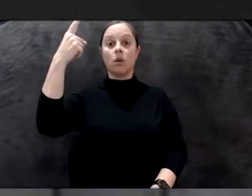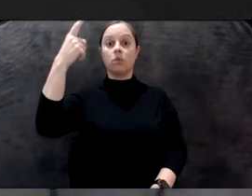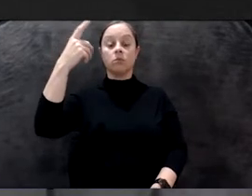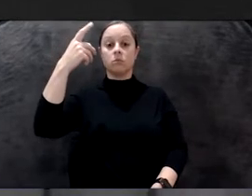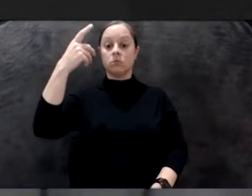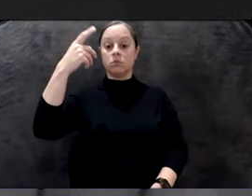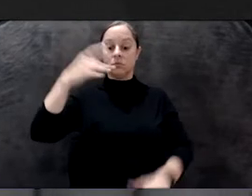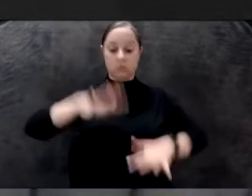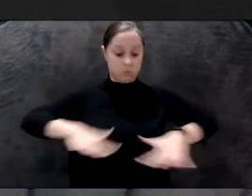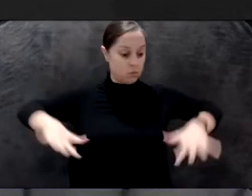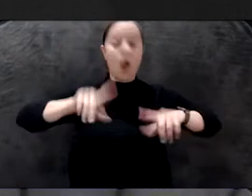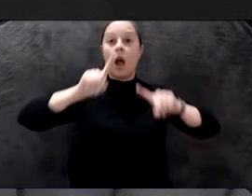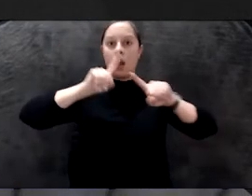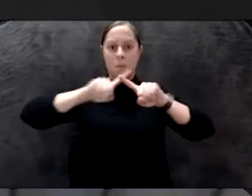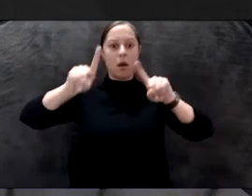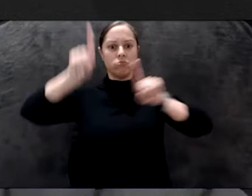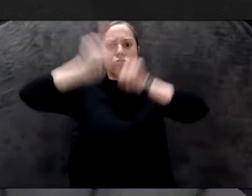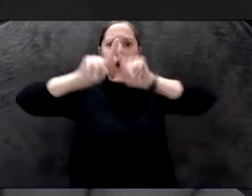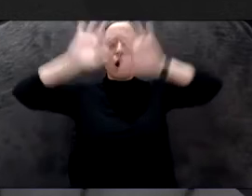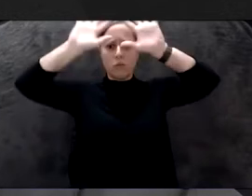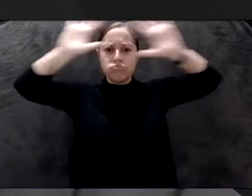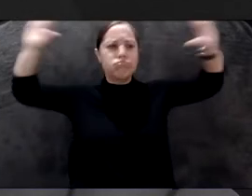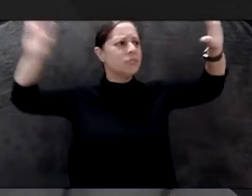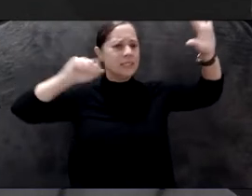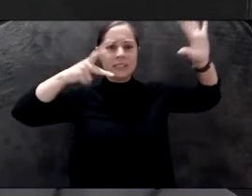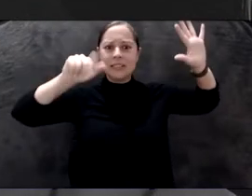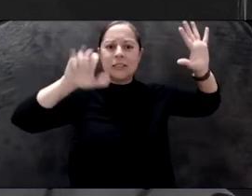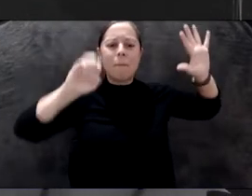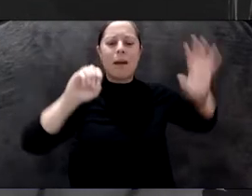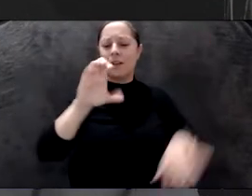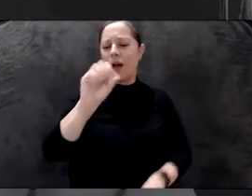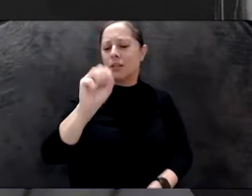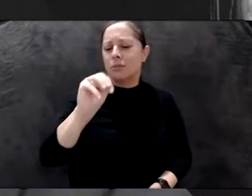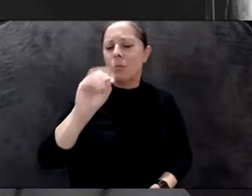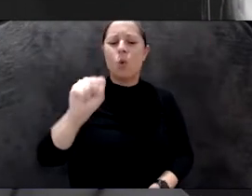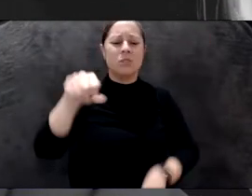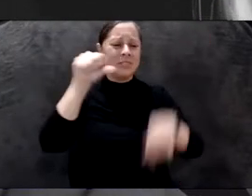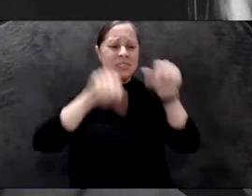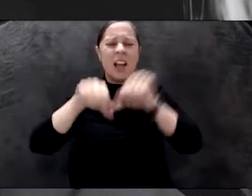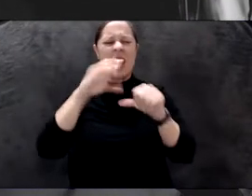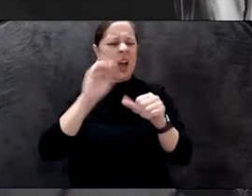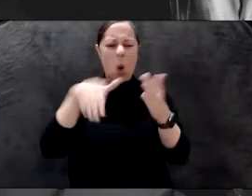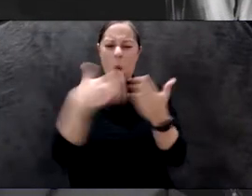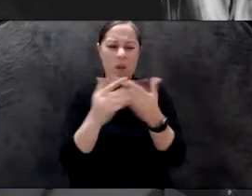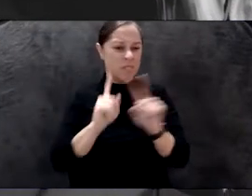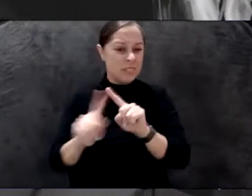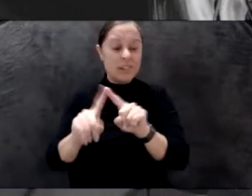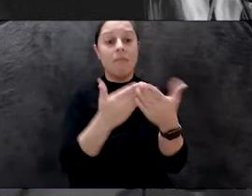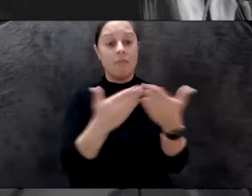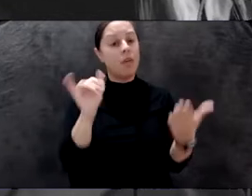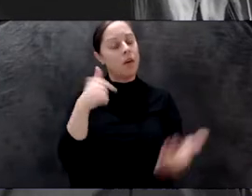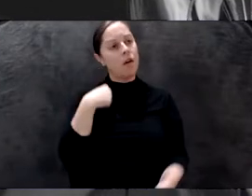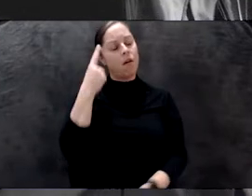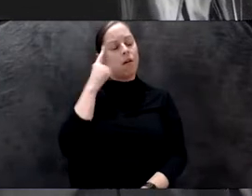And at time, also, I was watching Carl Sagan, and Cosmos, and many other inspirations, which I think so was a, the right link also